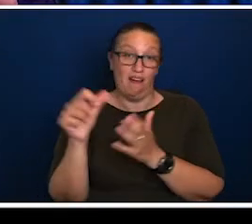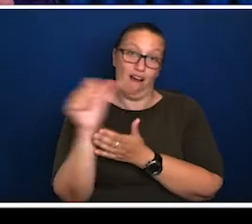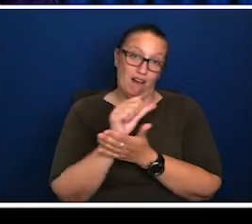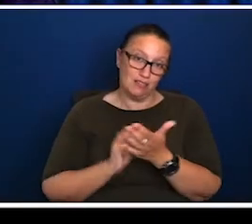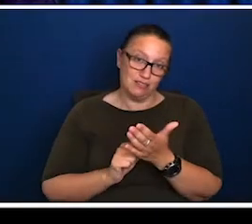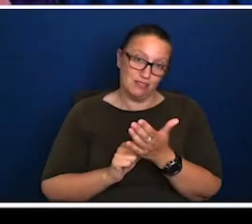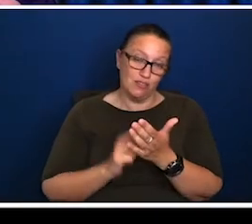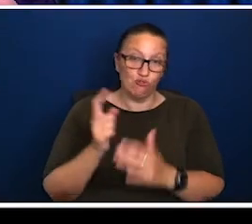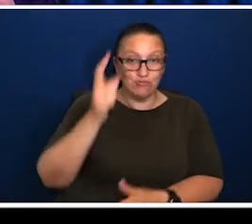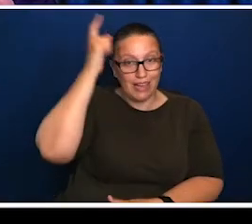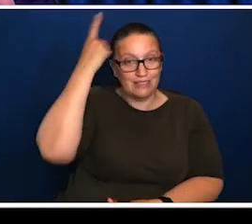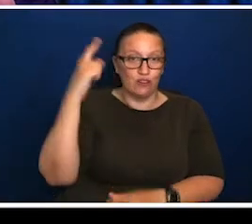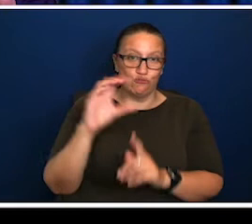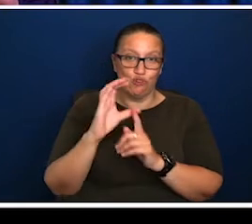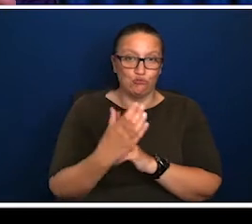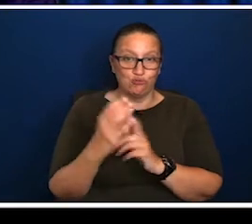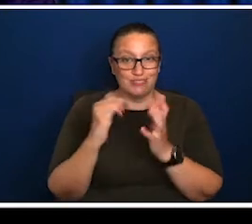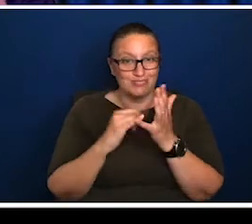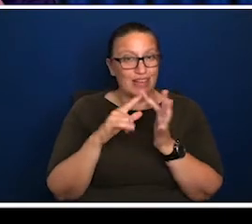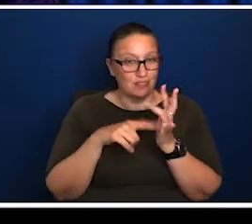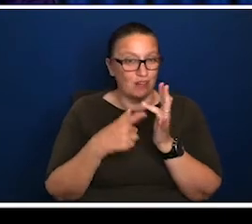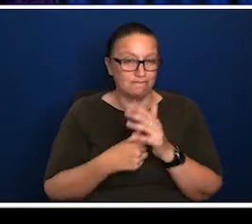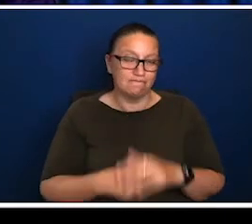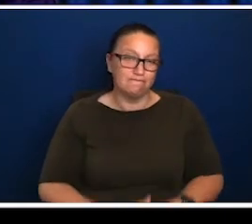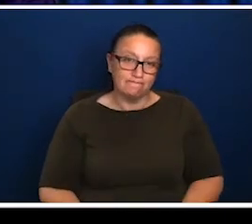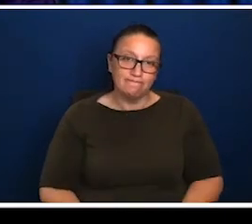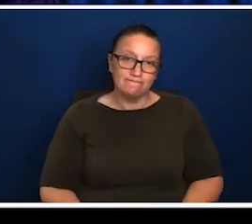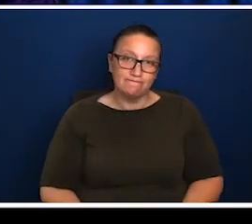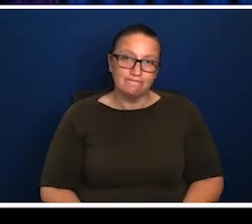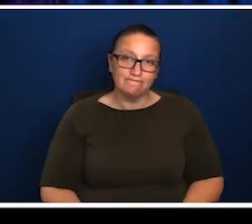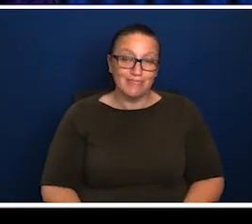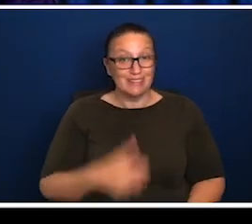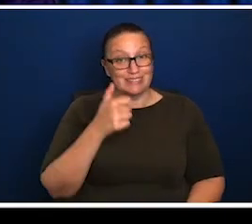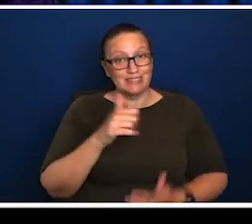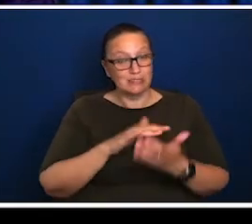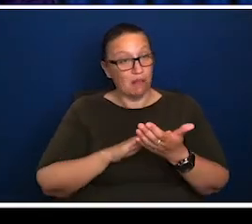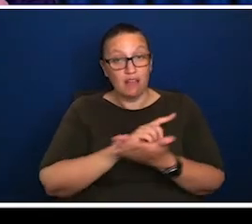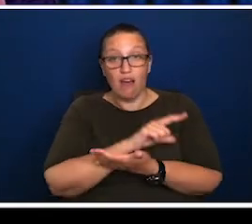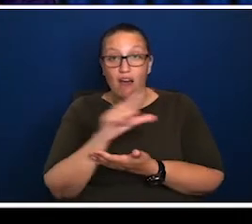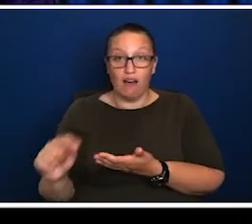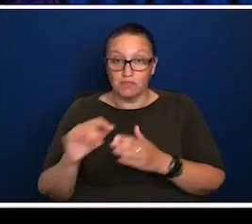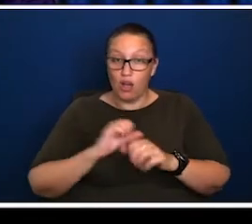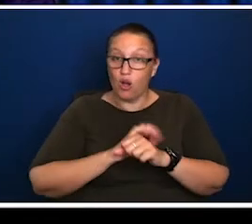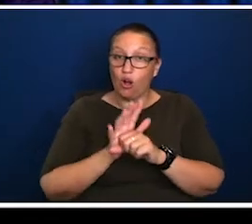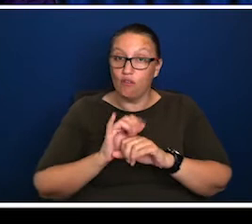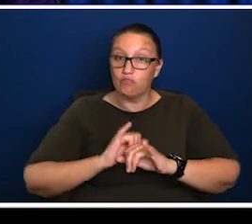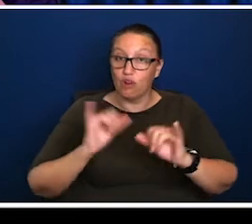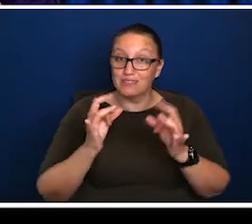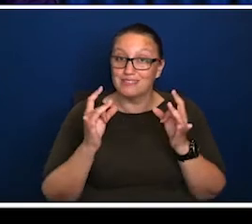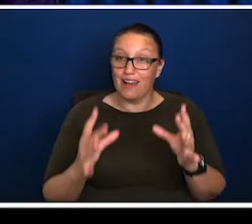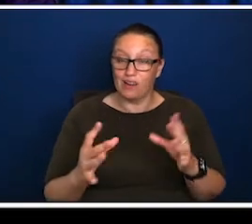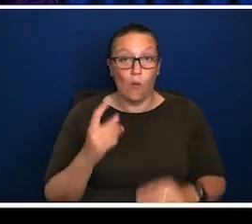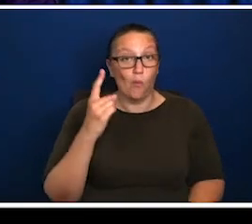arts, creative and cultural sector. And in fact, even six months on in the, six months on in this crisis, we still have